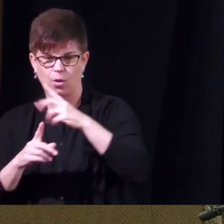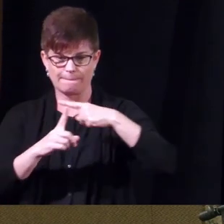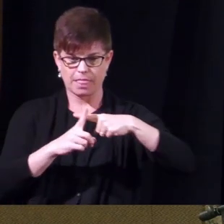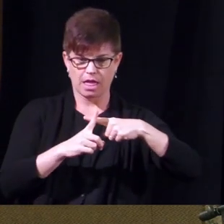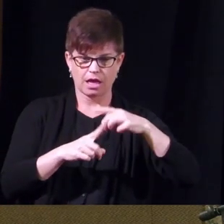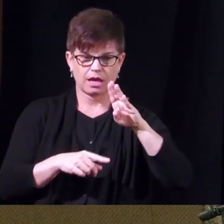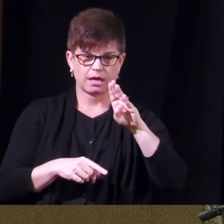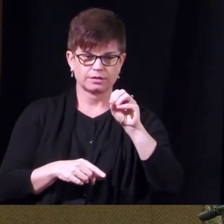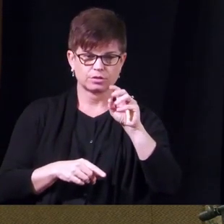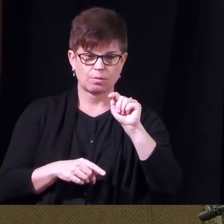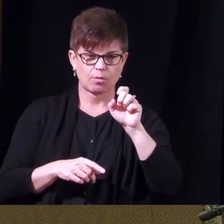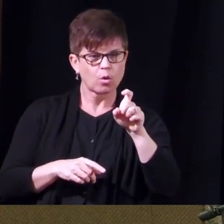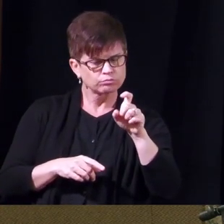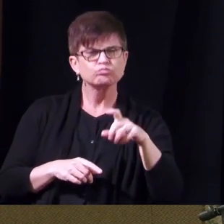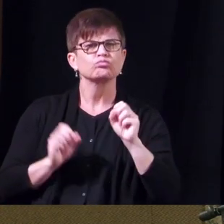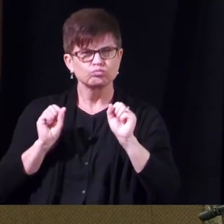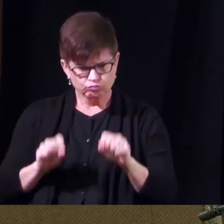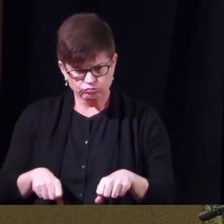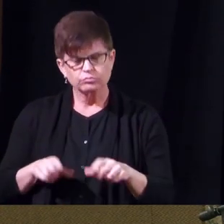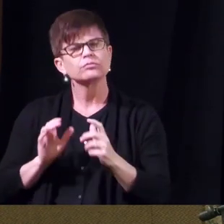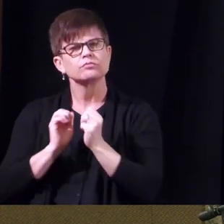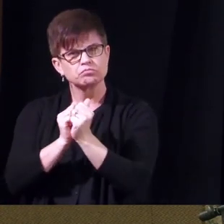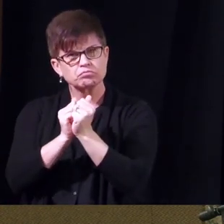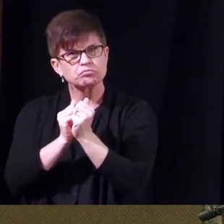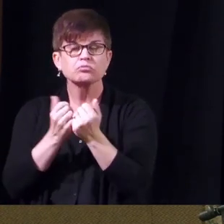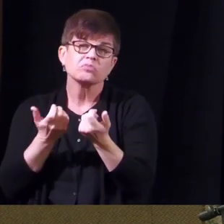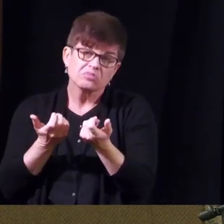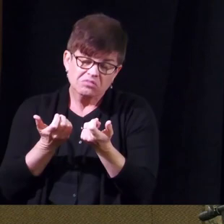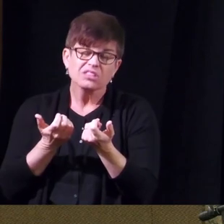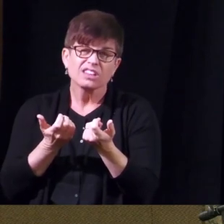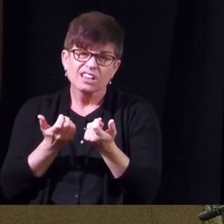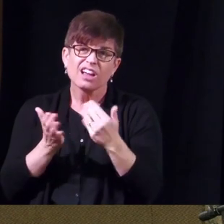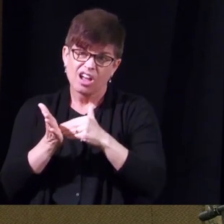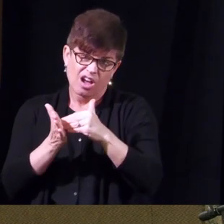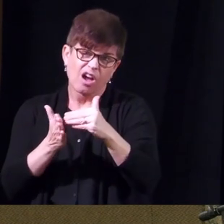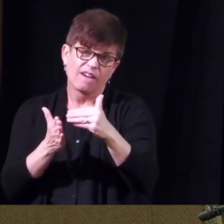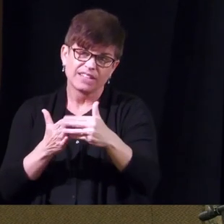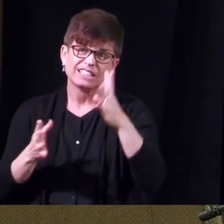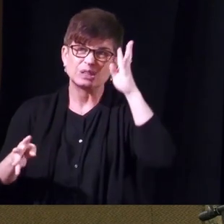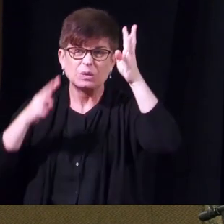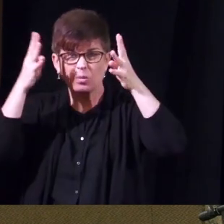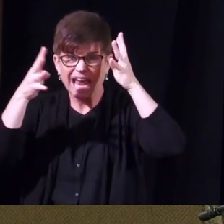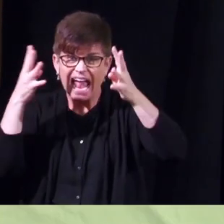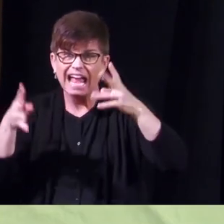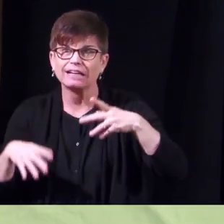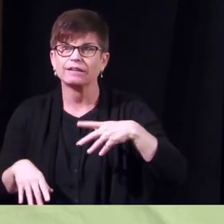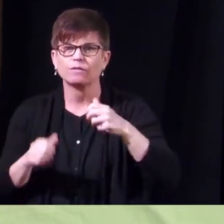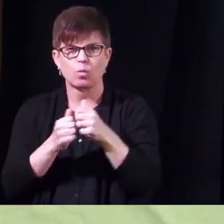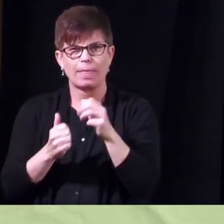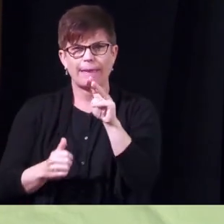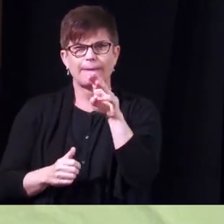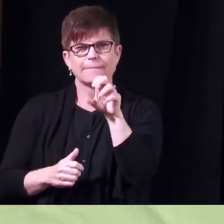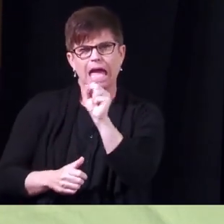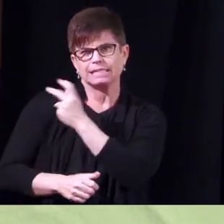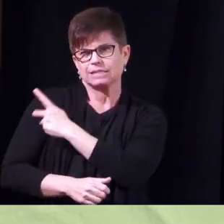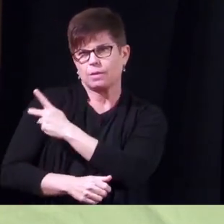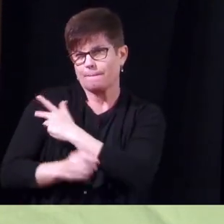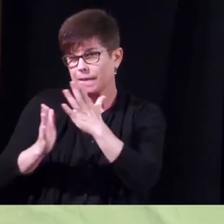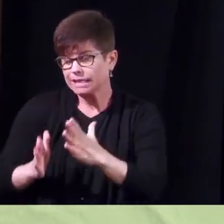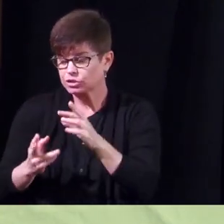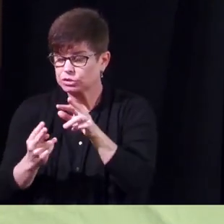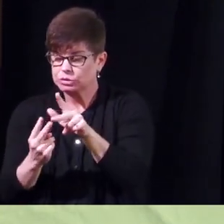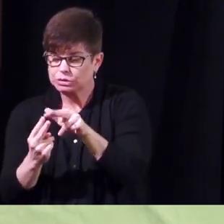use a combination of things we also often have to get creative with ms patients we have to use either the bladder